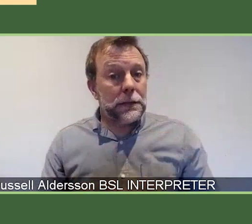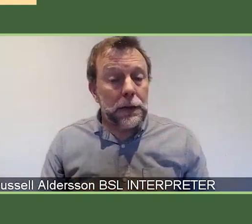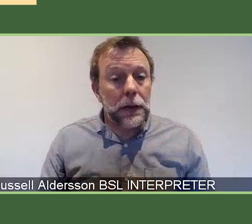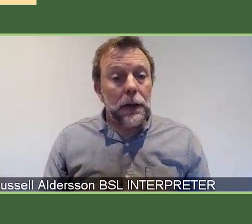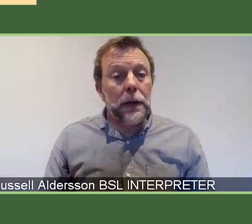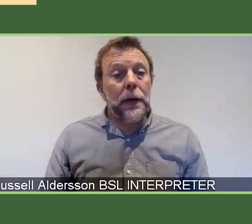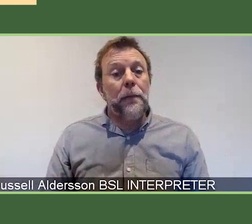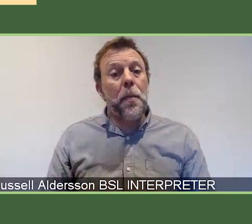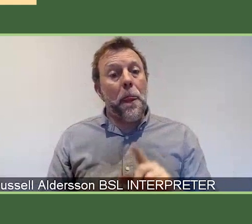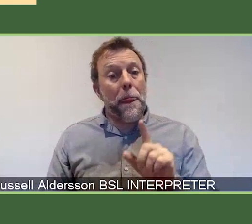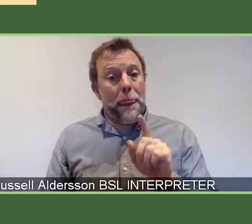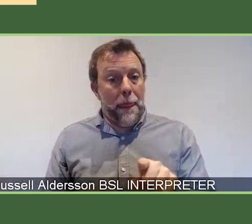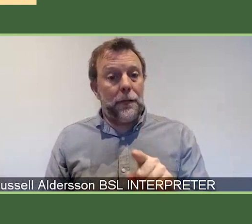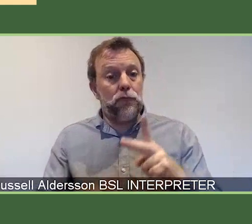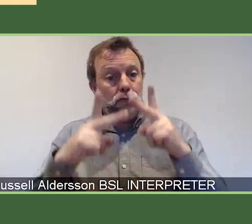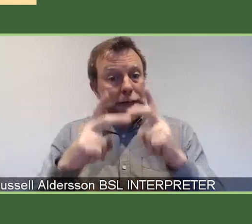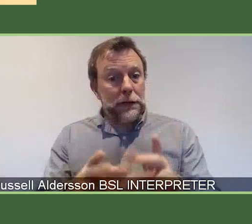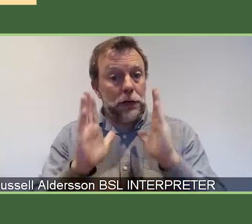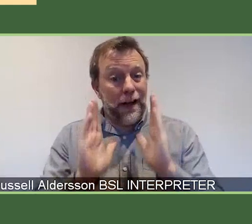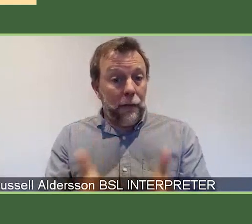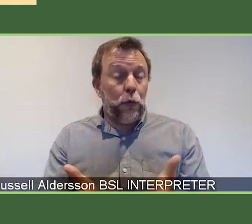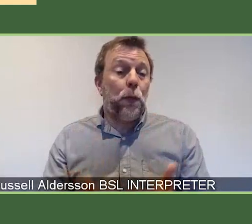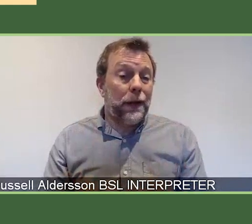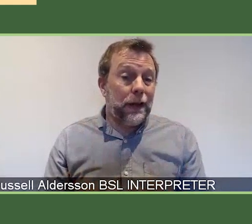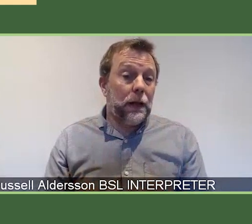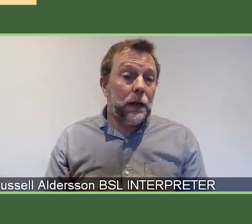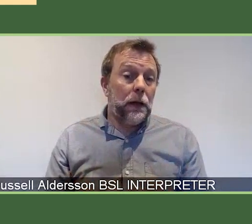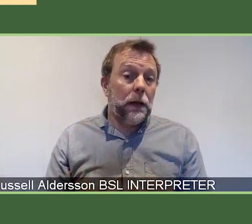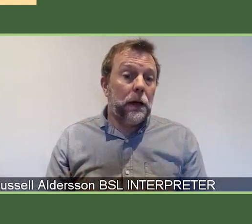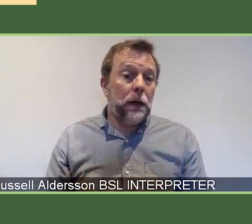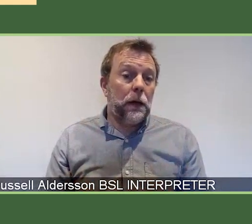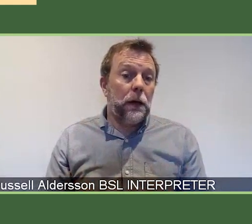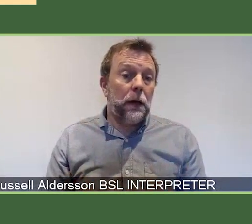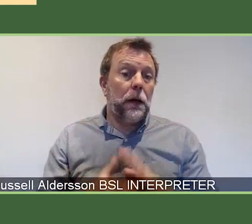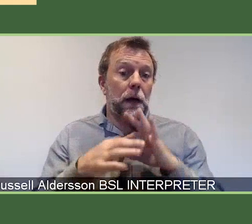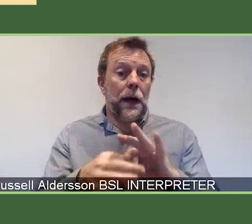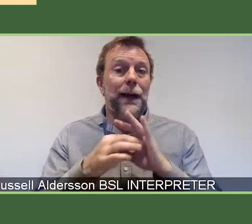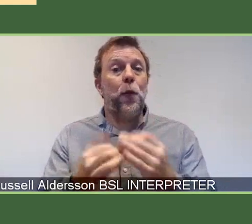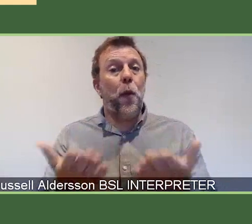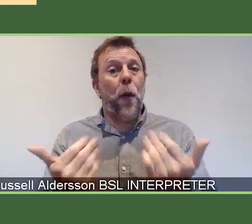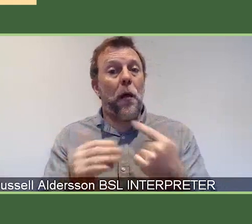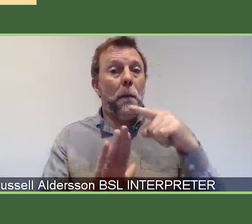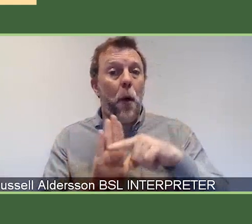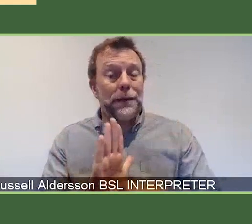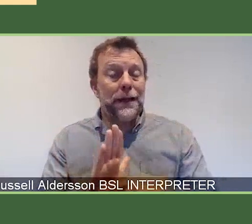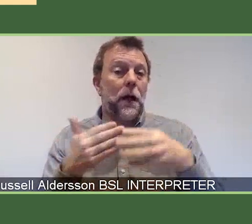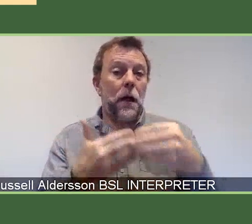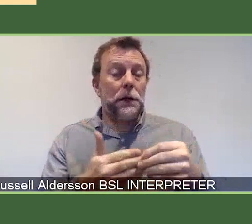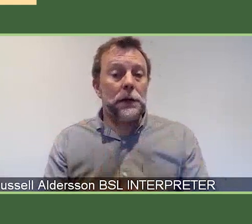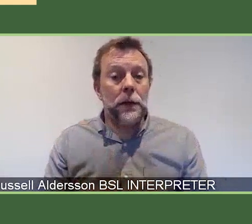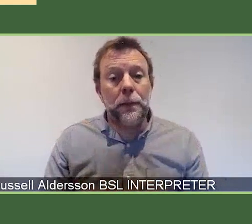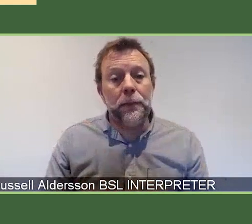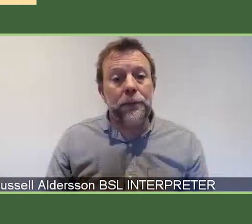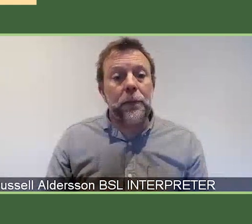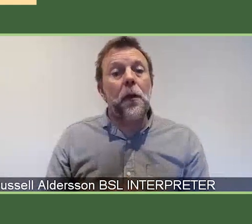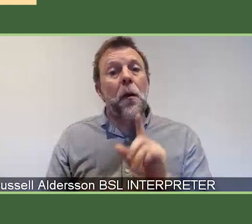And that research has to be conducted in line with kind of welcome policies and guidance for clinical trials. But